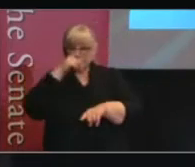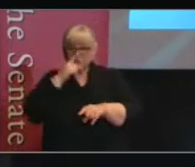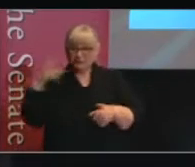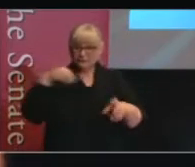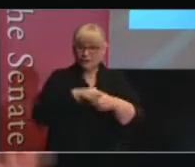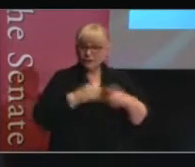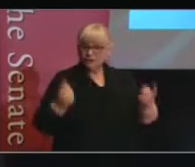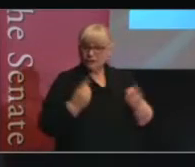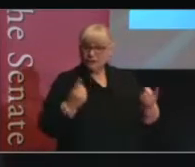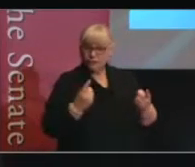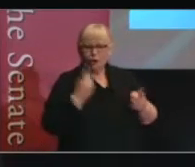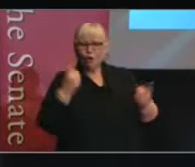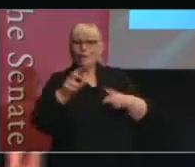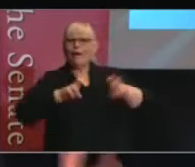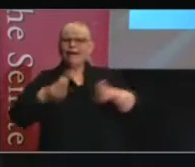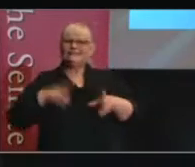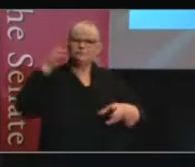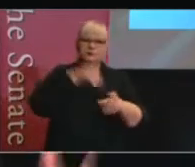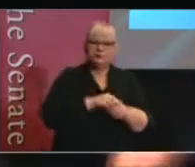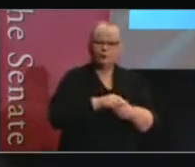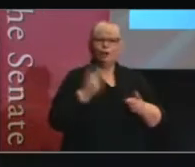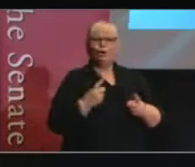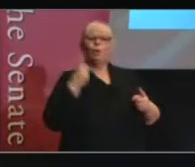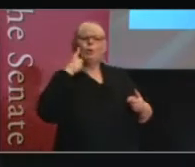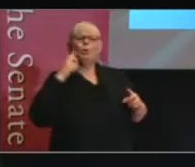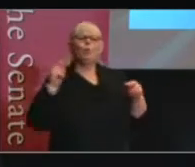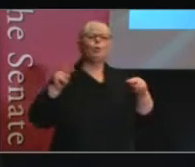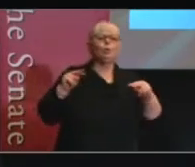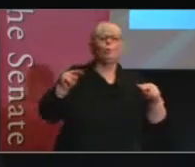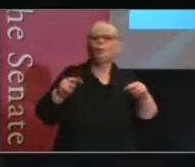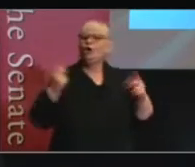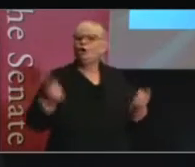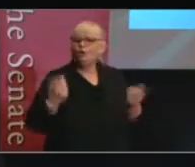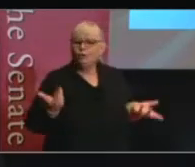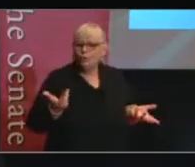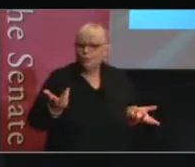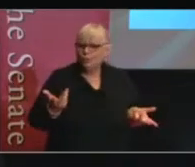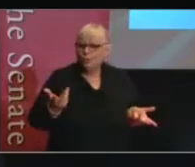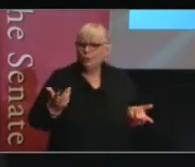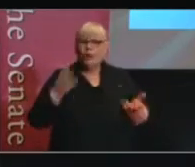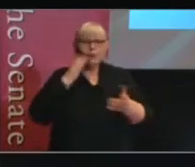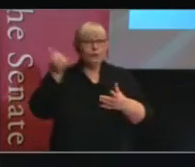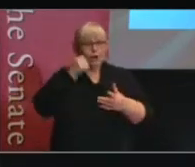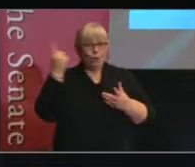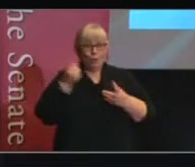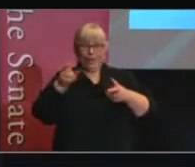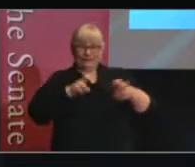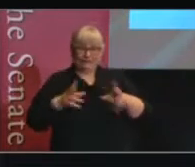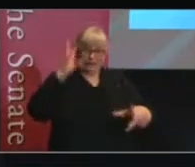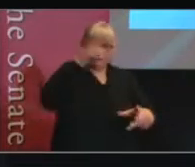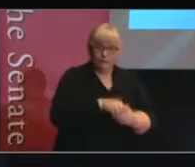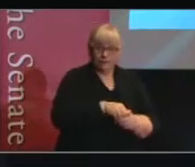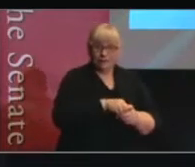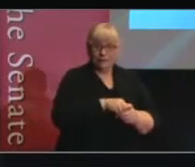Who's an active participant and who's not being part of it? And when we know who's actively participating,